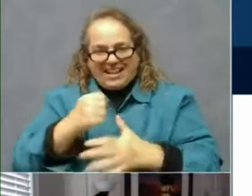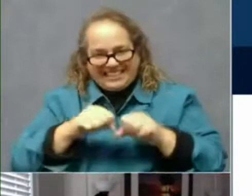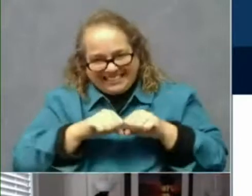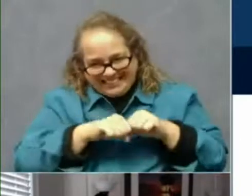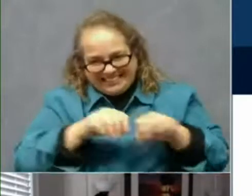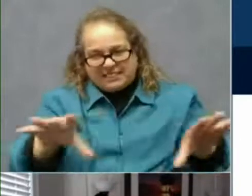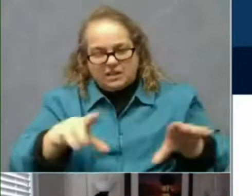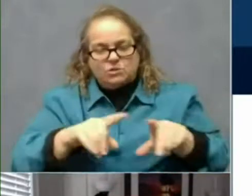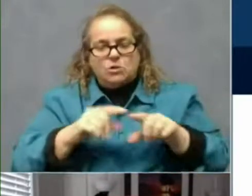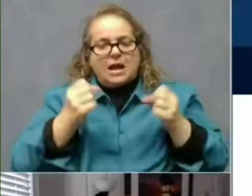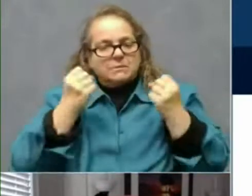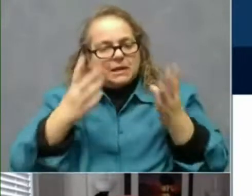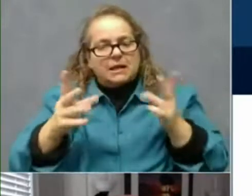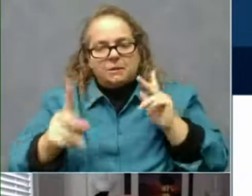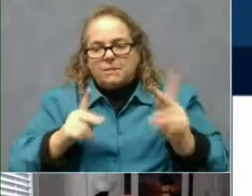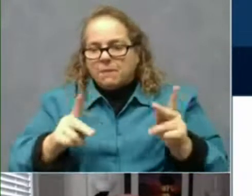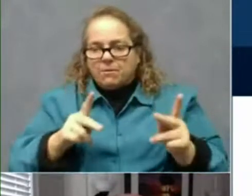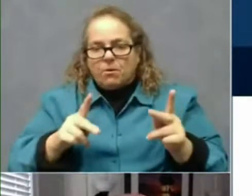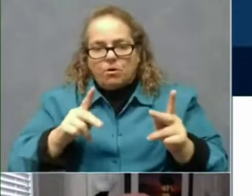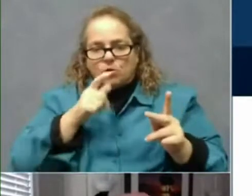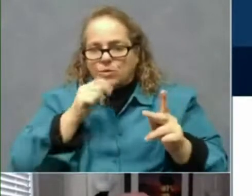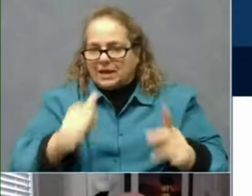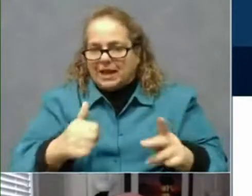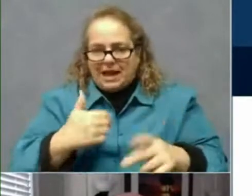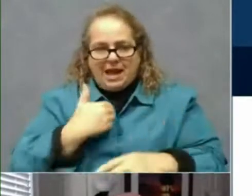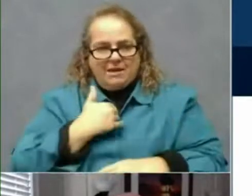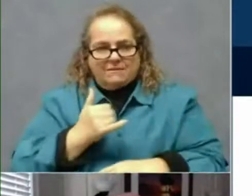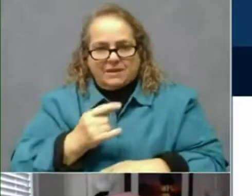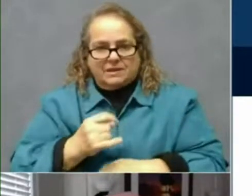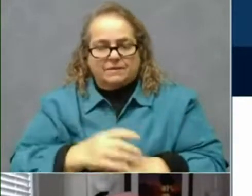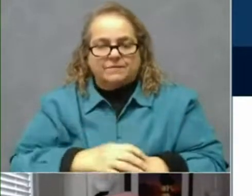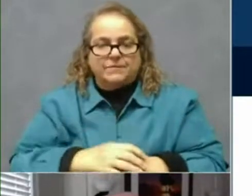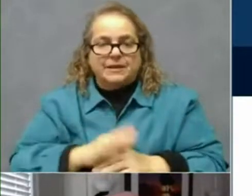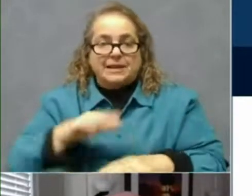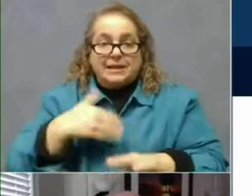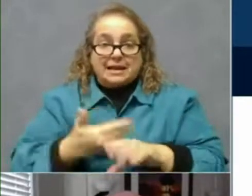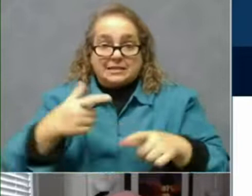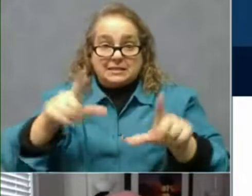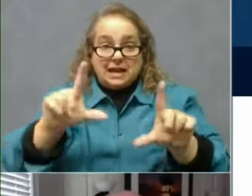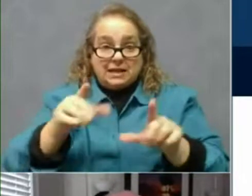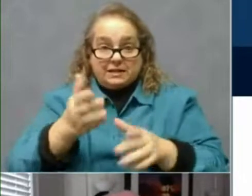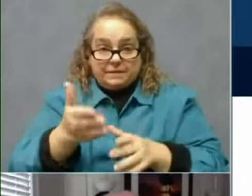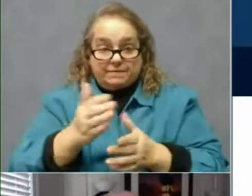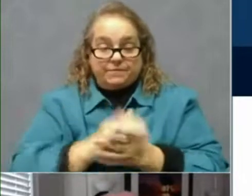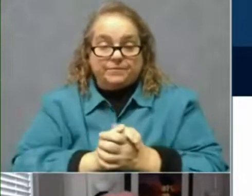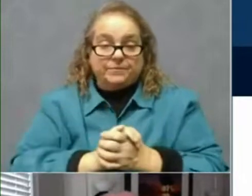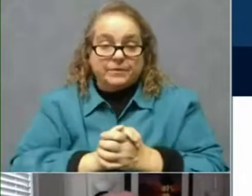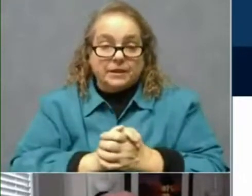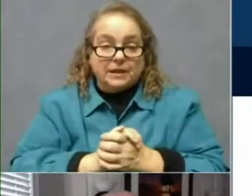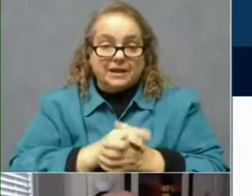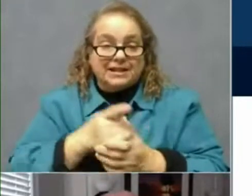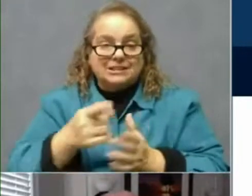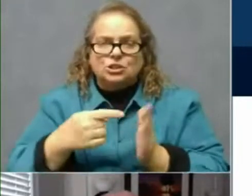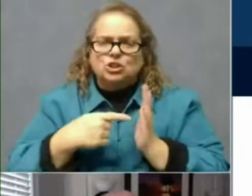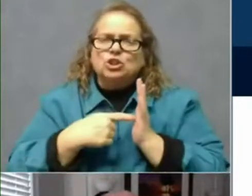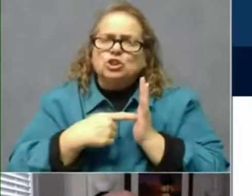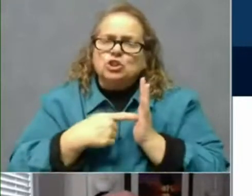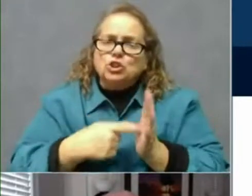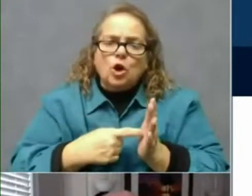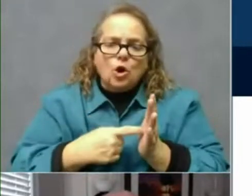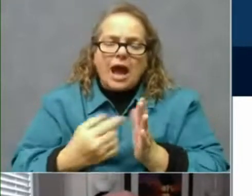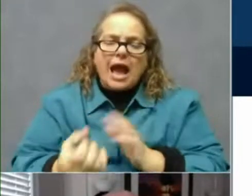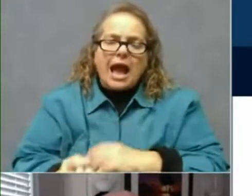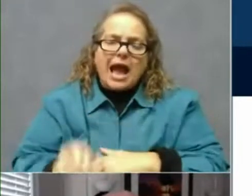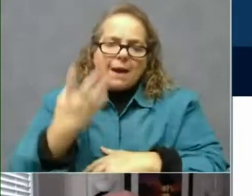it. And if we could show the next slide please, it's the last one. This is just to show you how many different individuals are